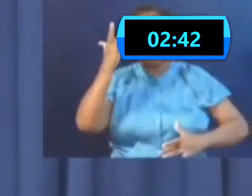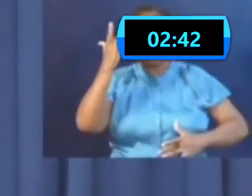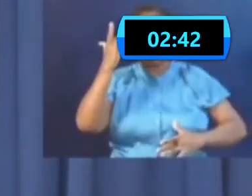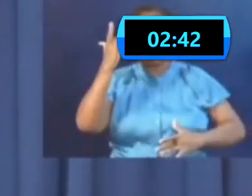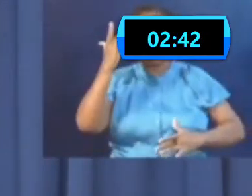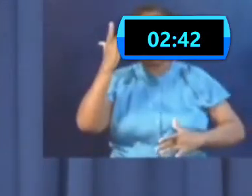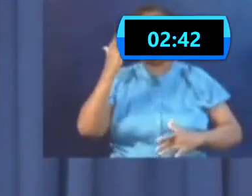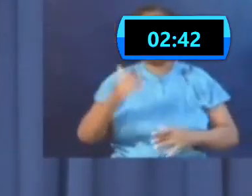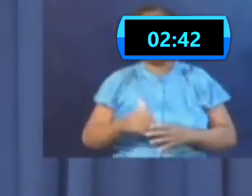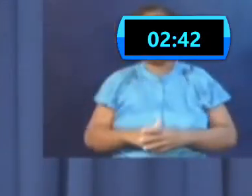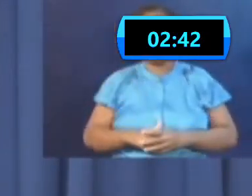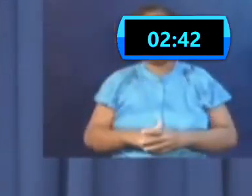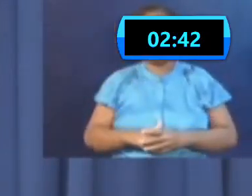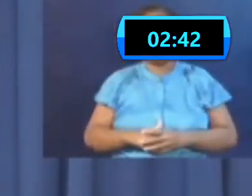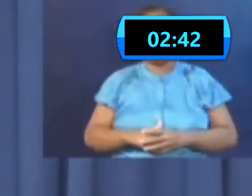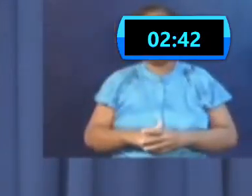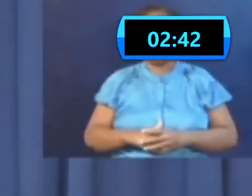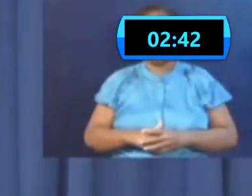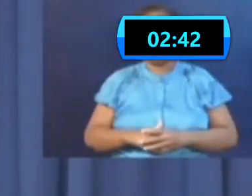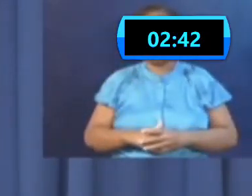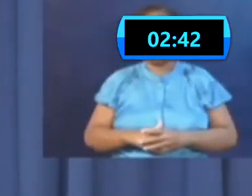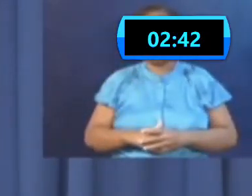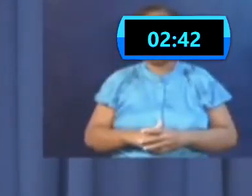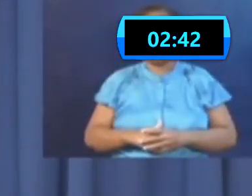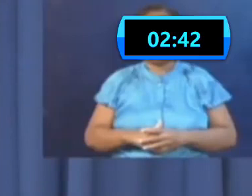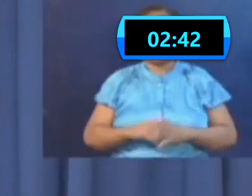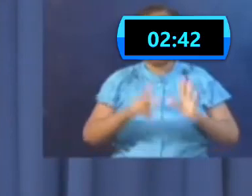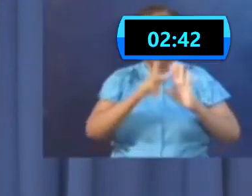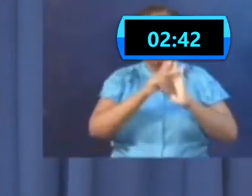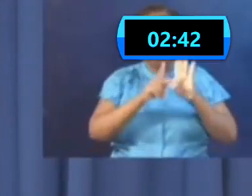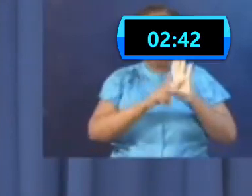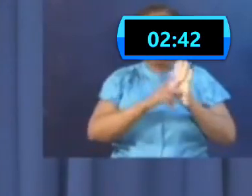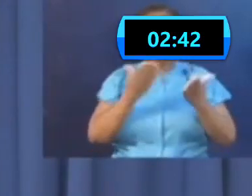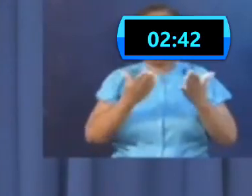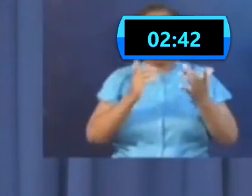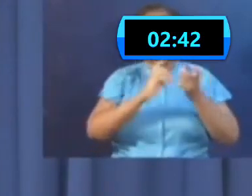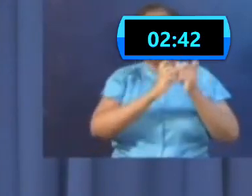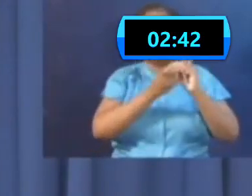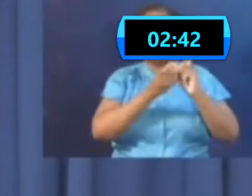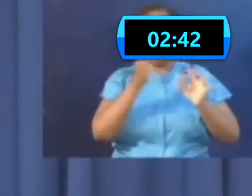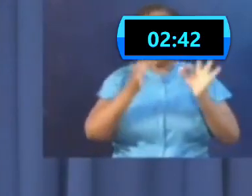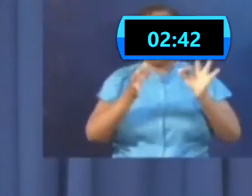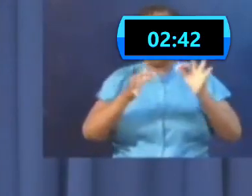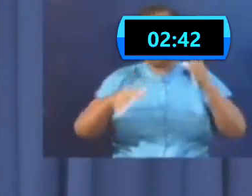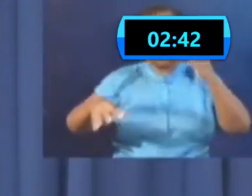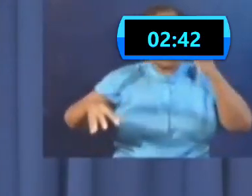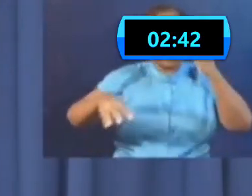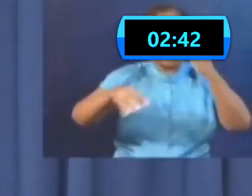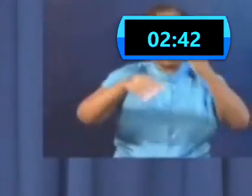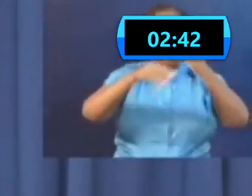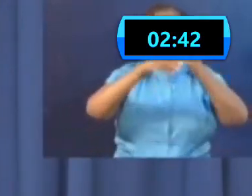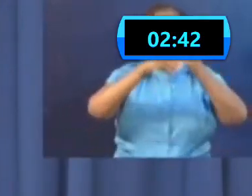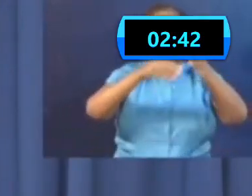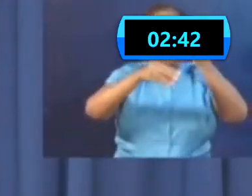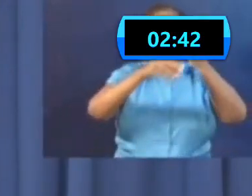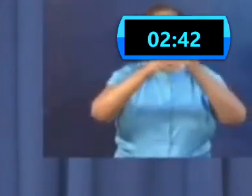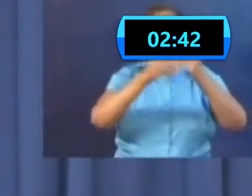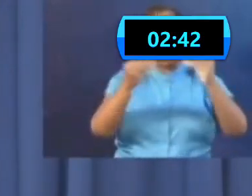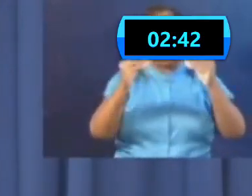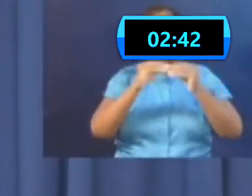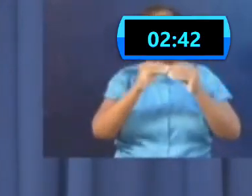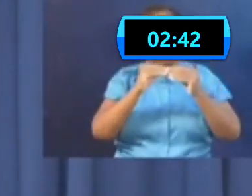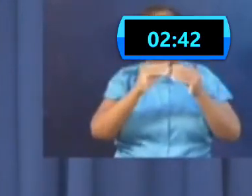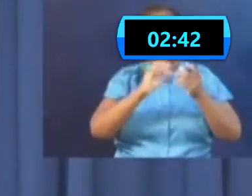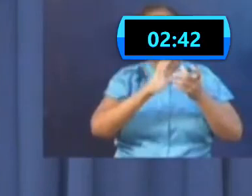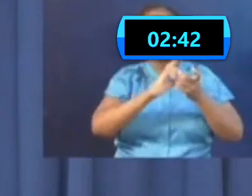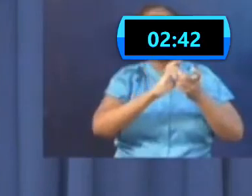this time. But that policy may change if the numbers determine at some future date. So those